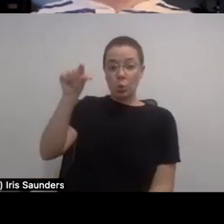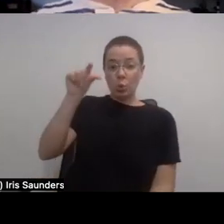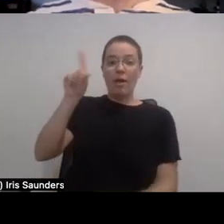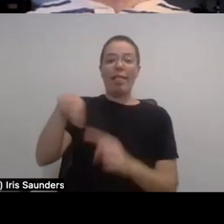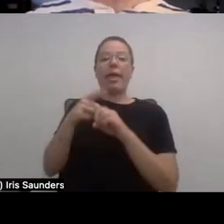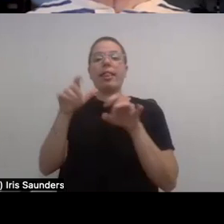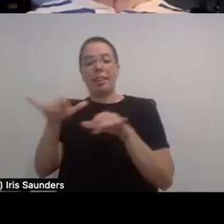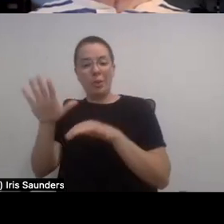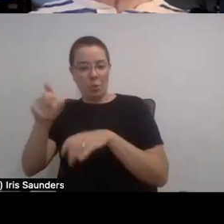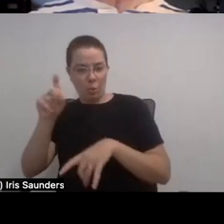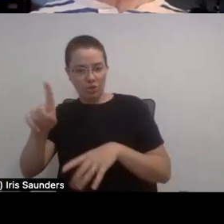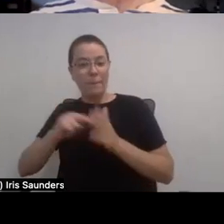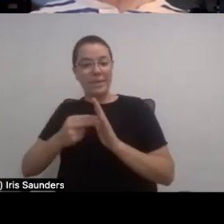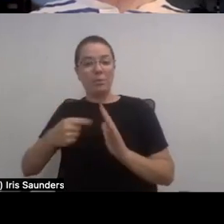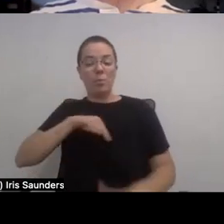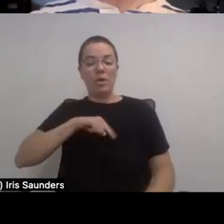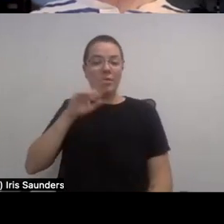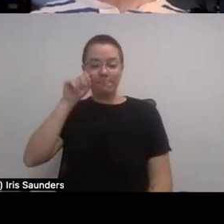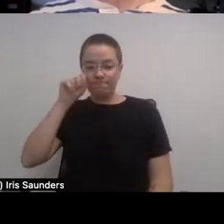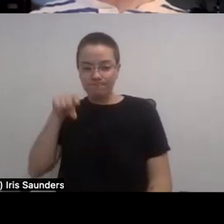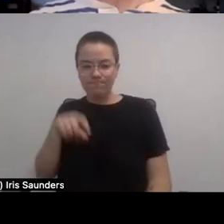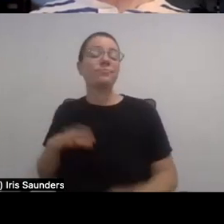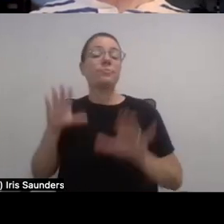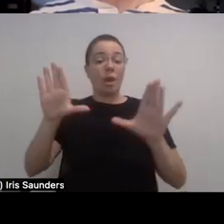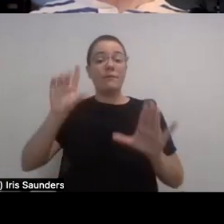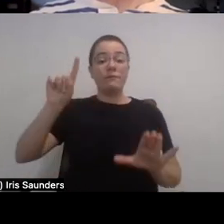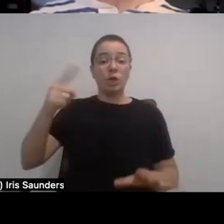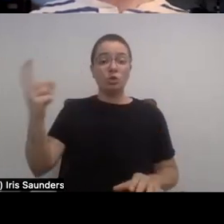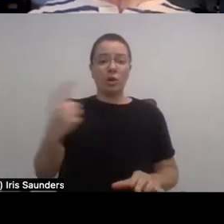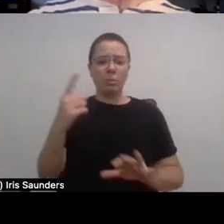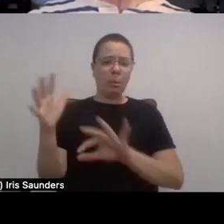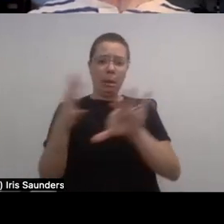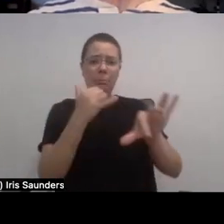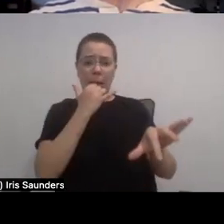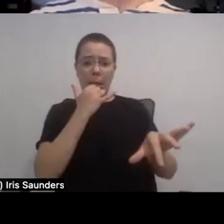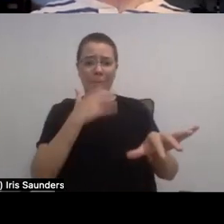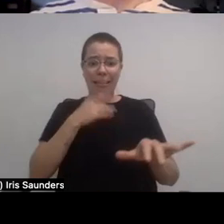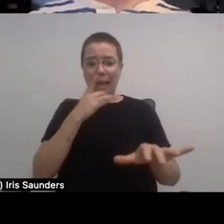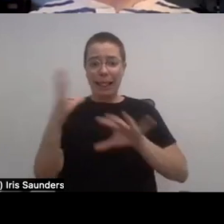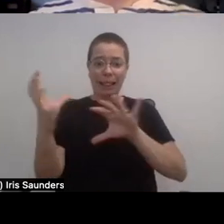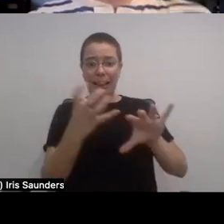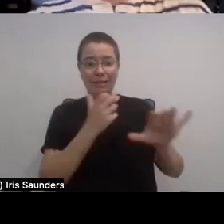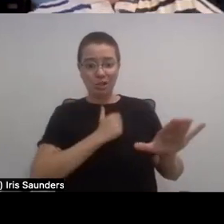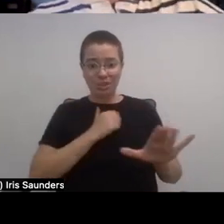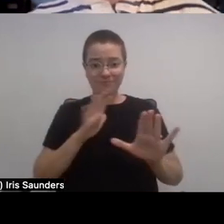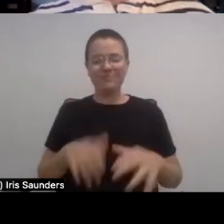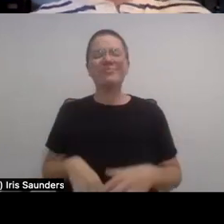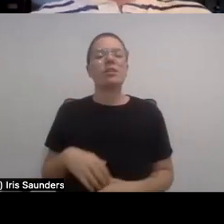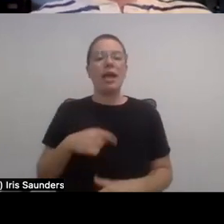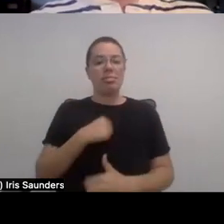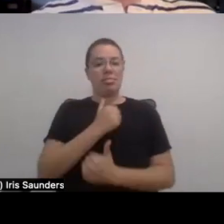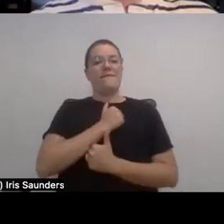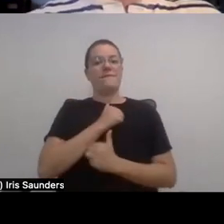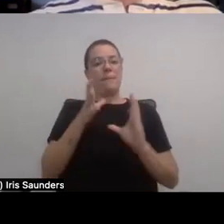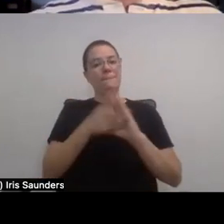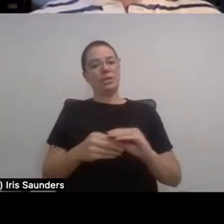first question is, I love the message that, sorry, like, I love the message that none of this